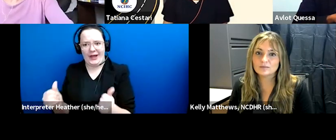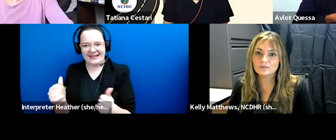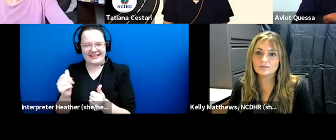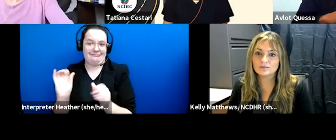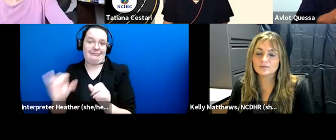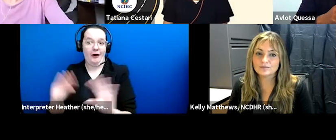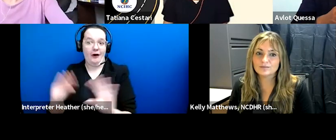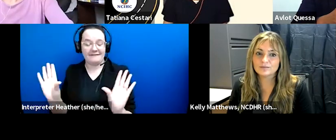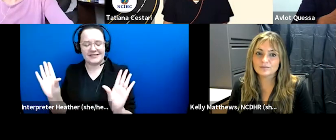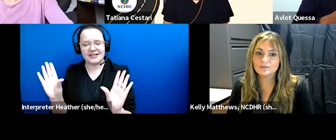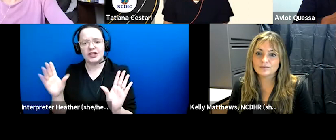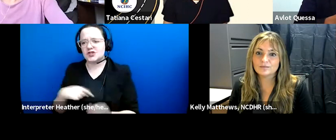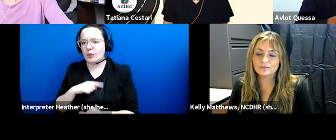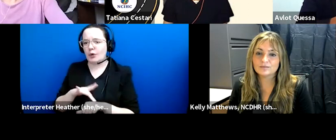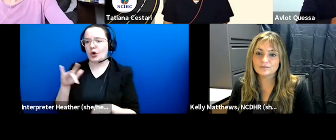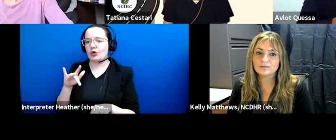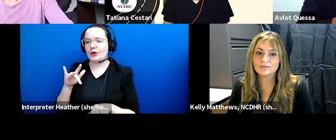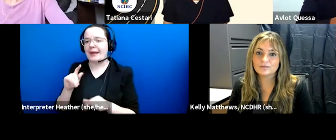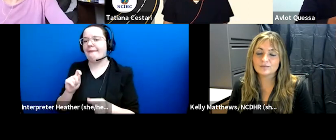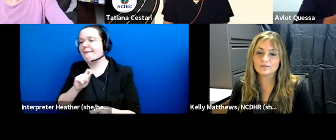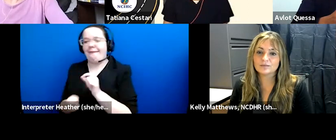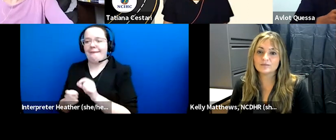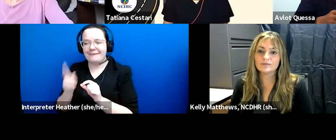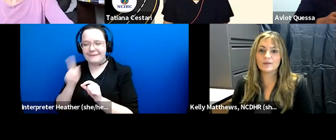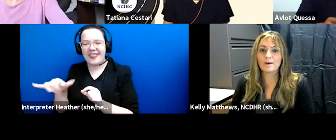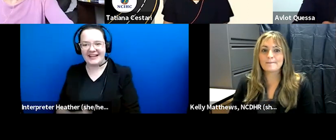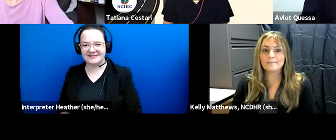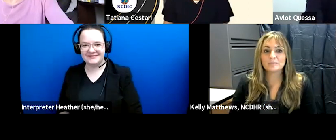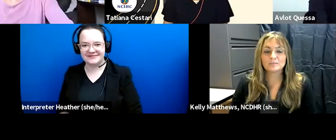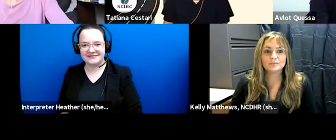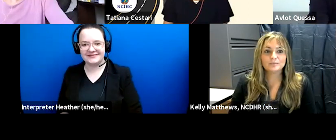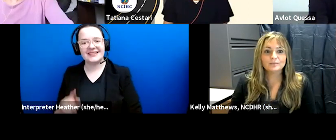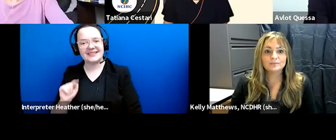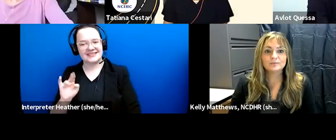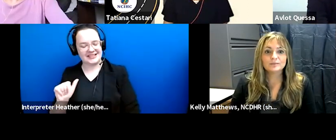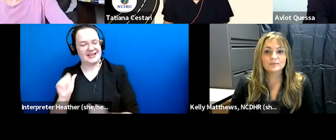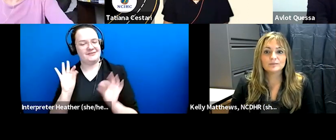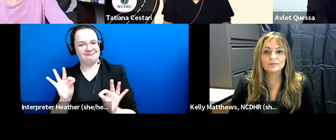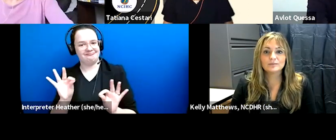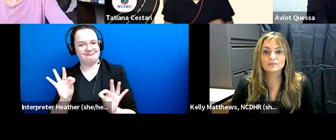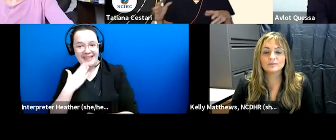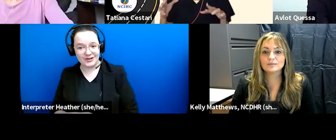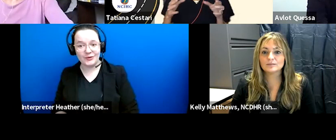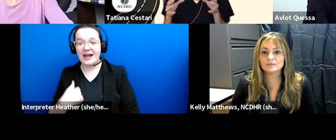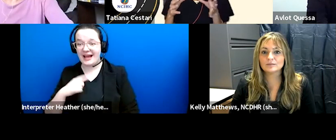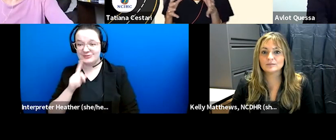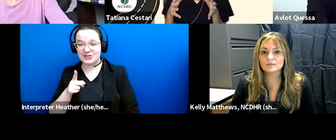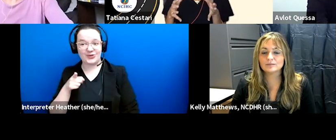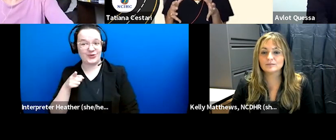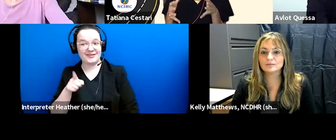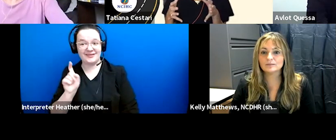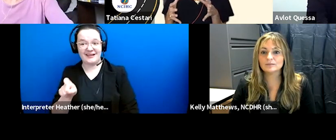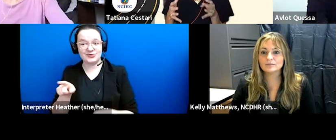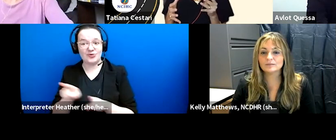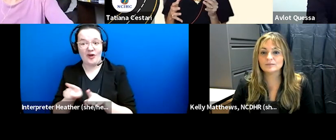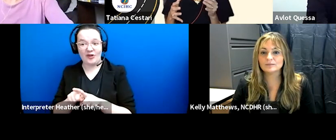we were early adapters that we got perfect thank you and i'm sure you had to also adapt